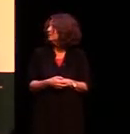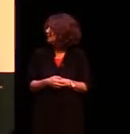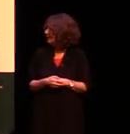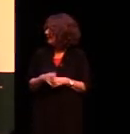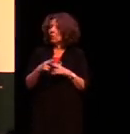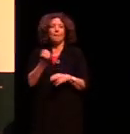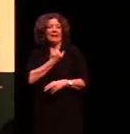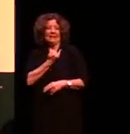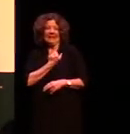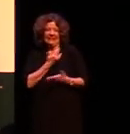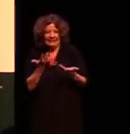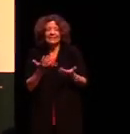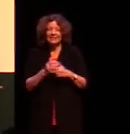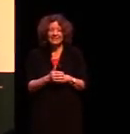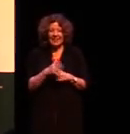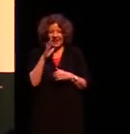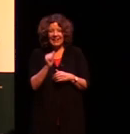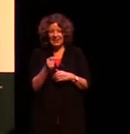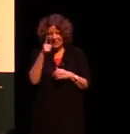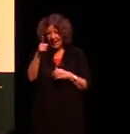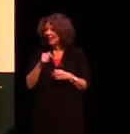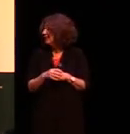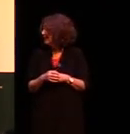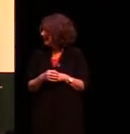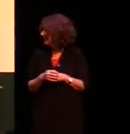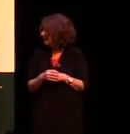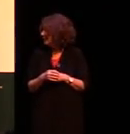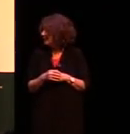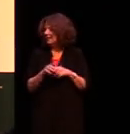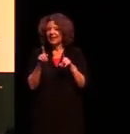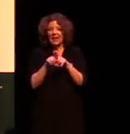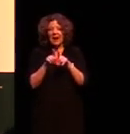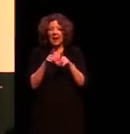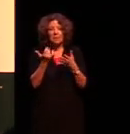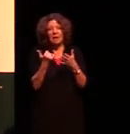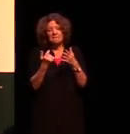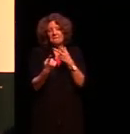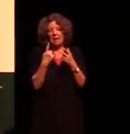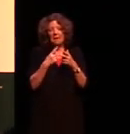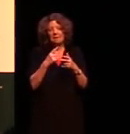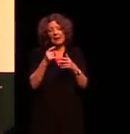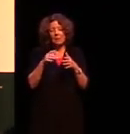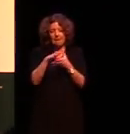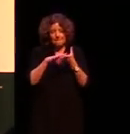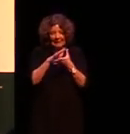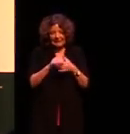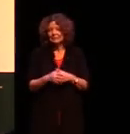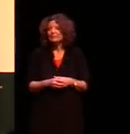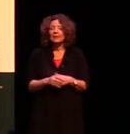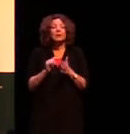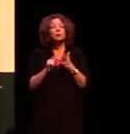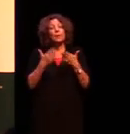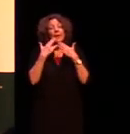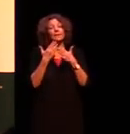Simms, we do have a coat of arms in Scotland, like other surnames. So, thank you for